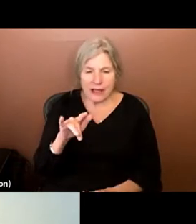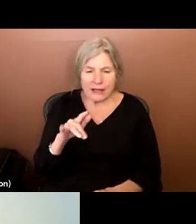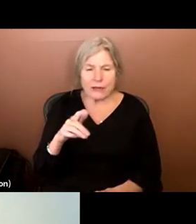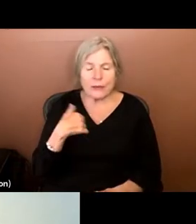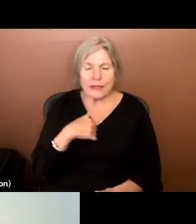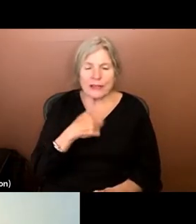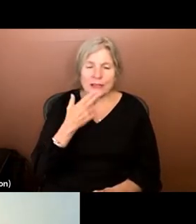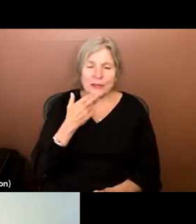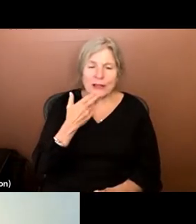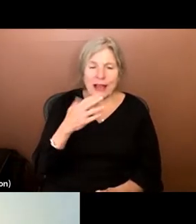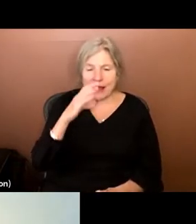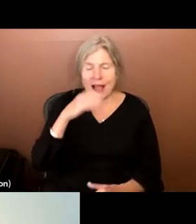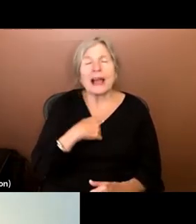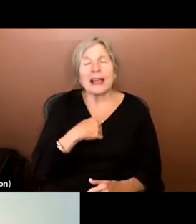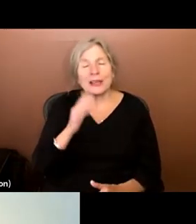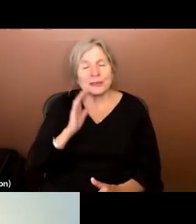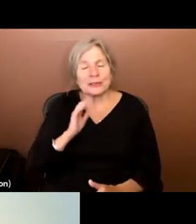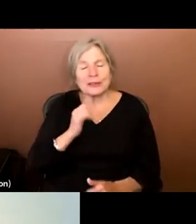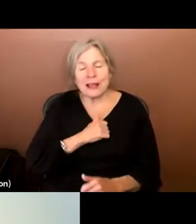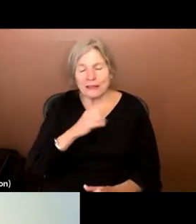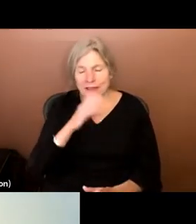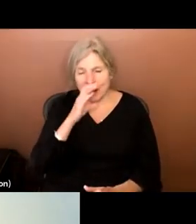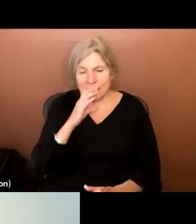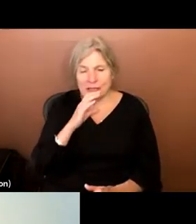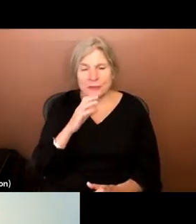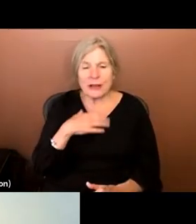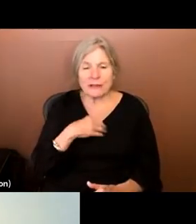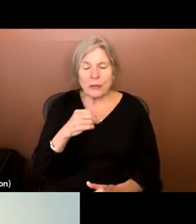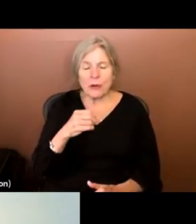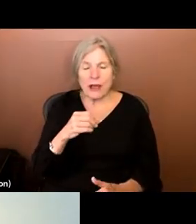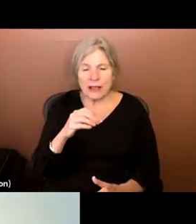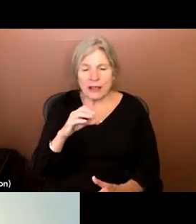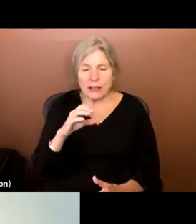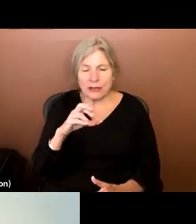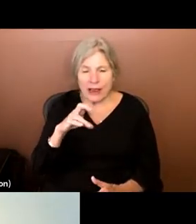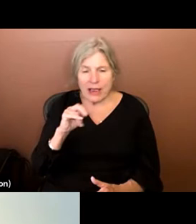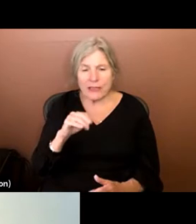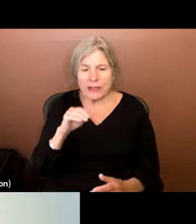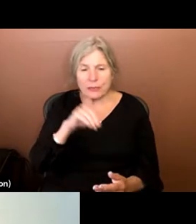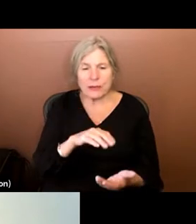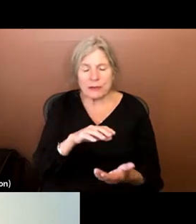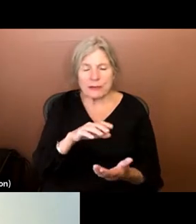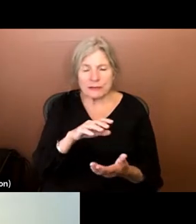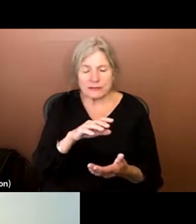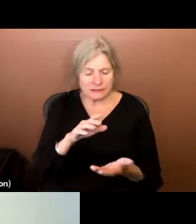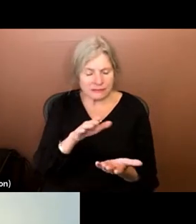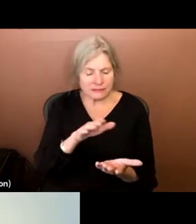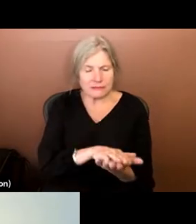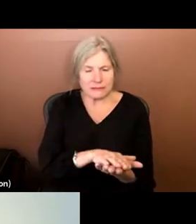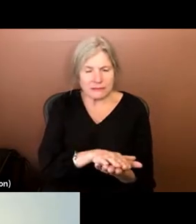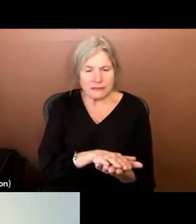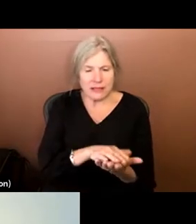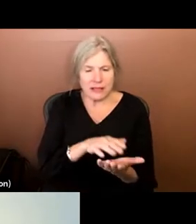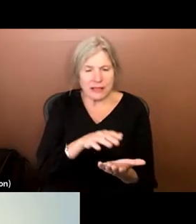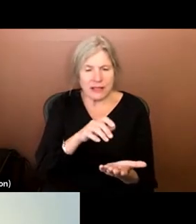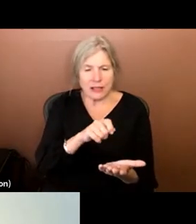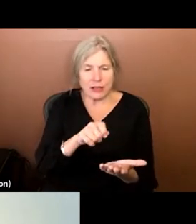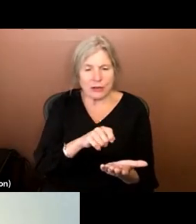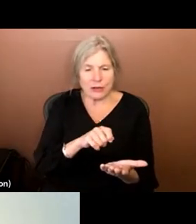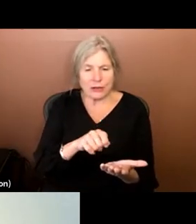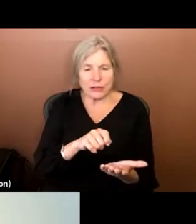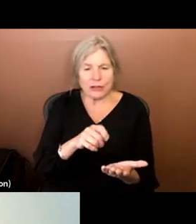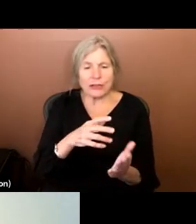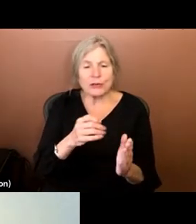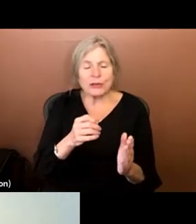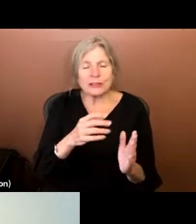this cute little thing where you would take the white crayon over the comic strip, and then you'd put it on top of a piece of paper, and you could take a pencil and transfer that